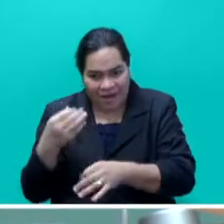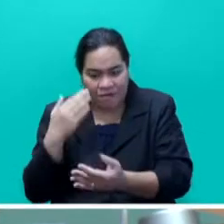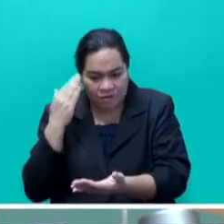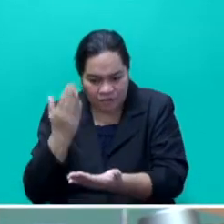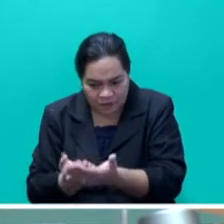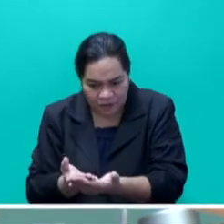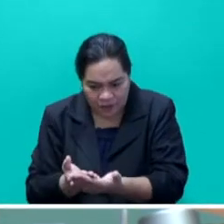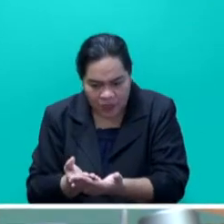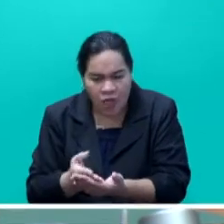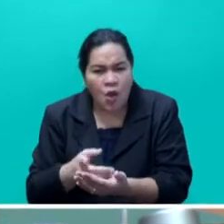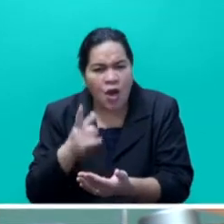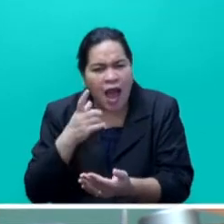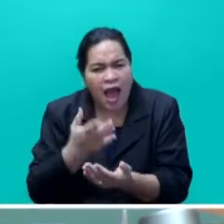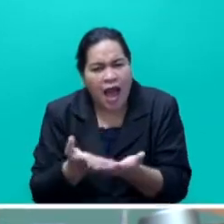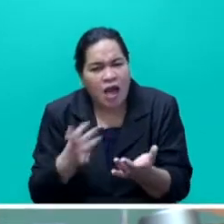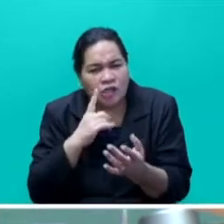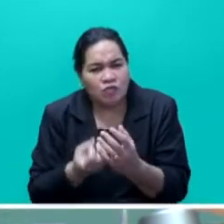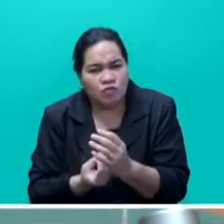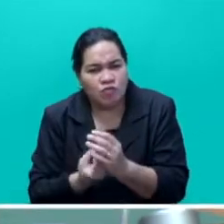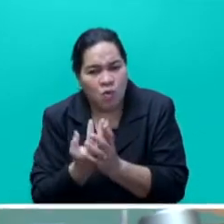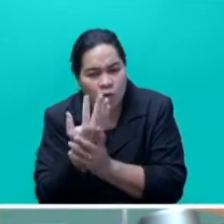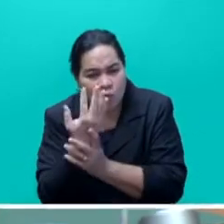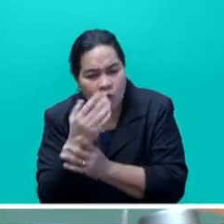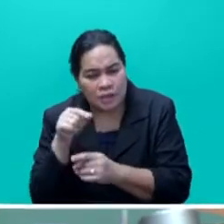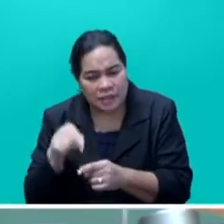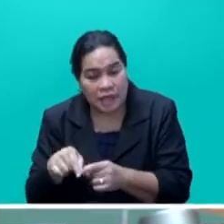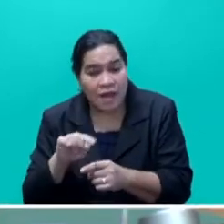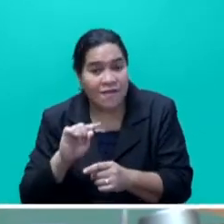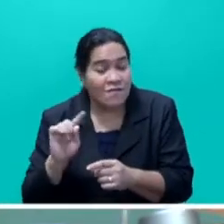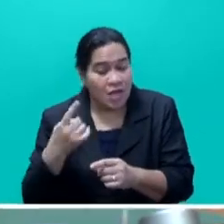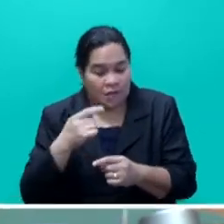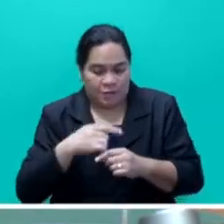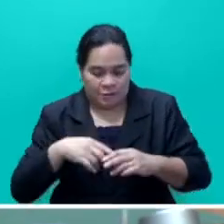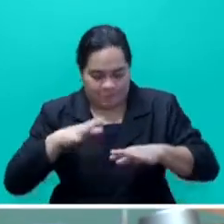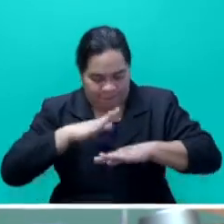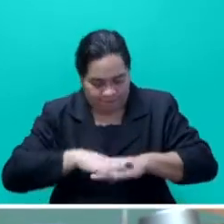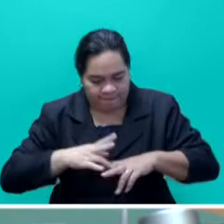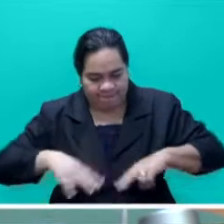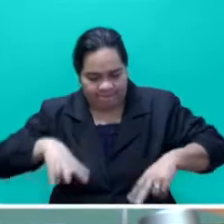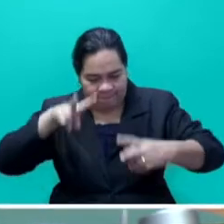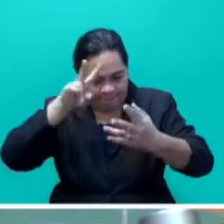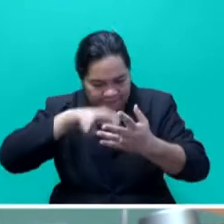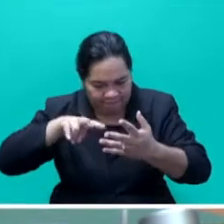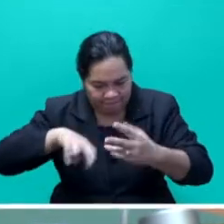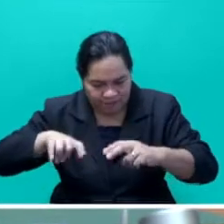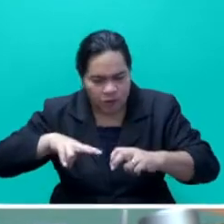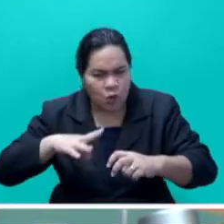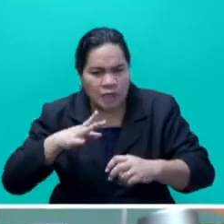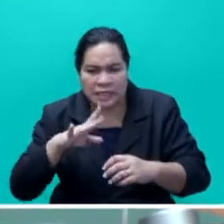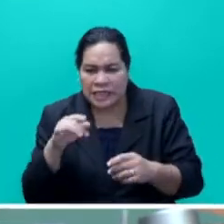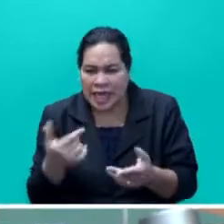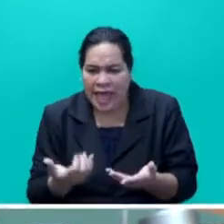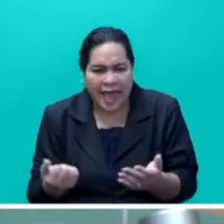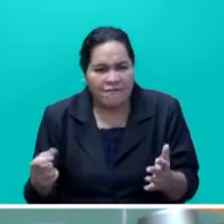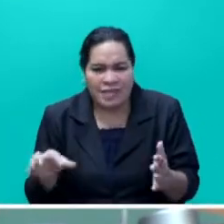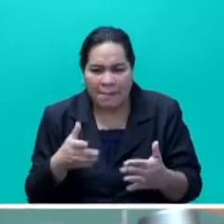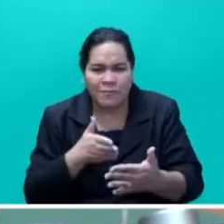leverage Fiji's agriculture sector, we first listed down some of the critical binding constraints.